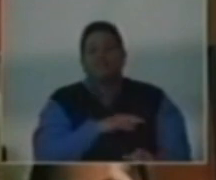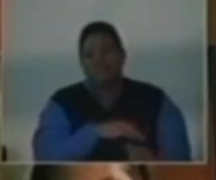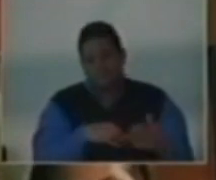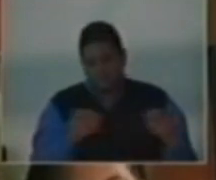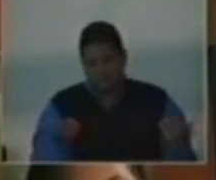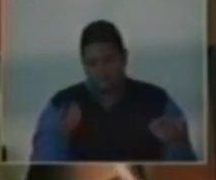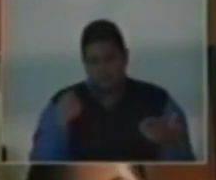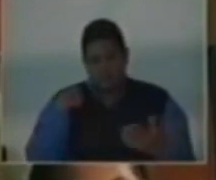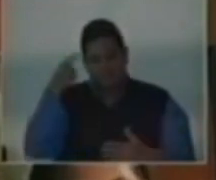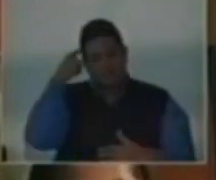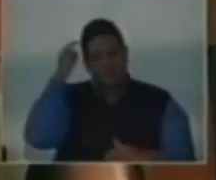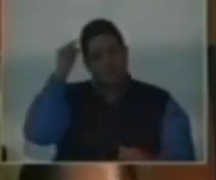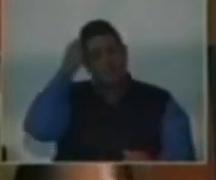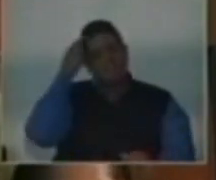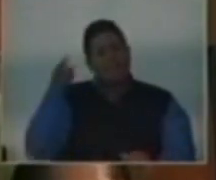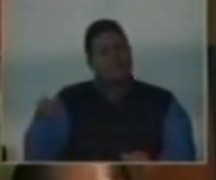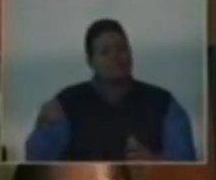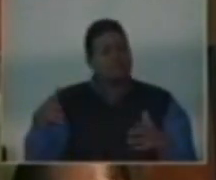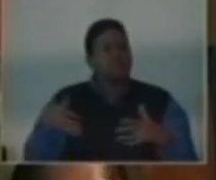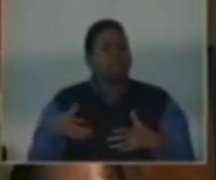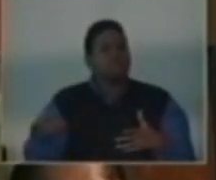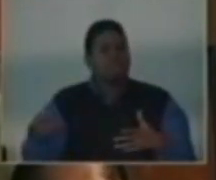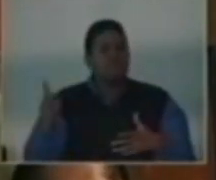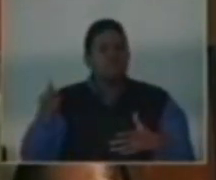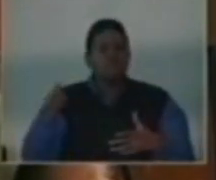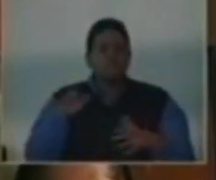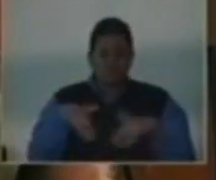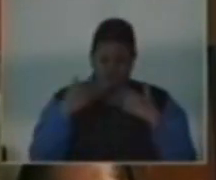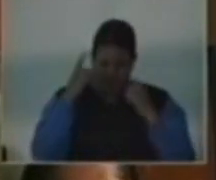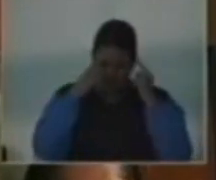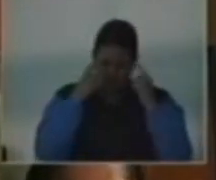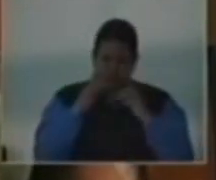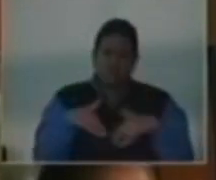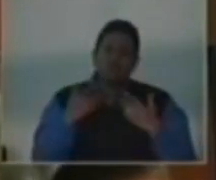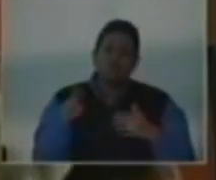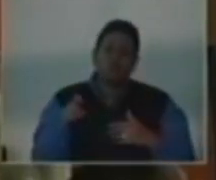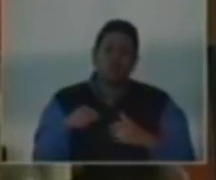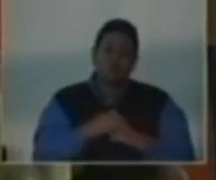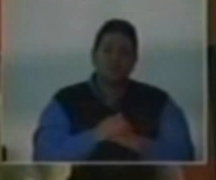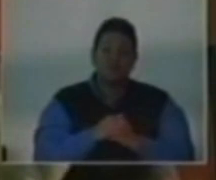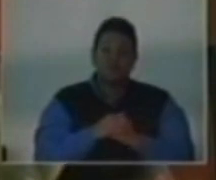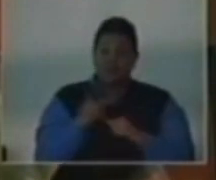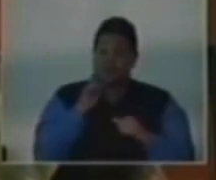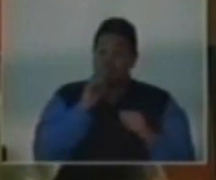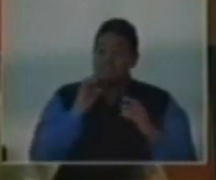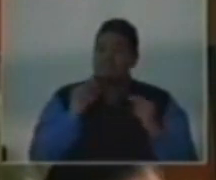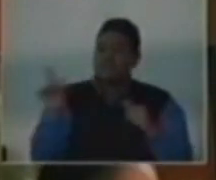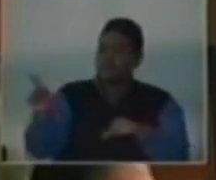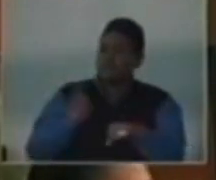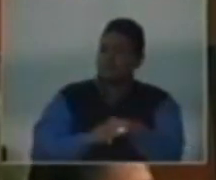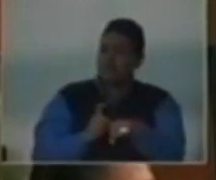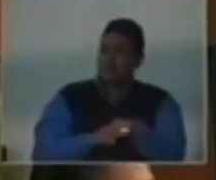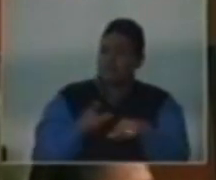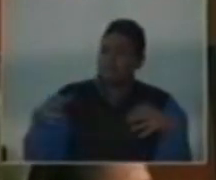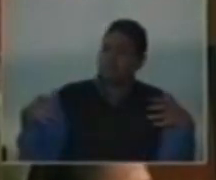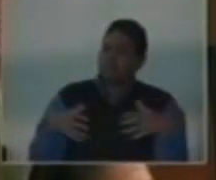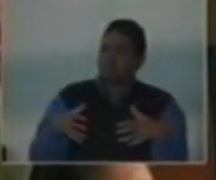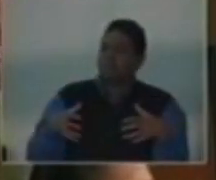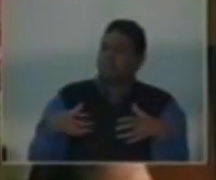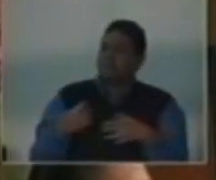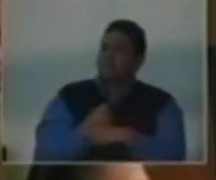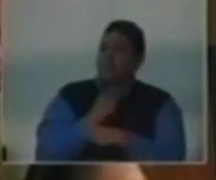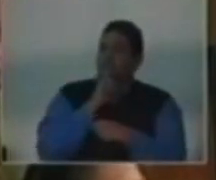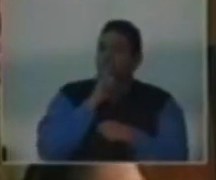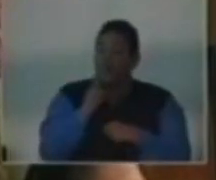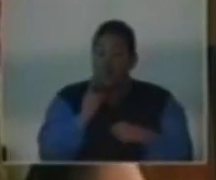I think that the government should reconsider this and spend its time on ensuring